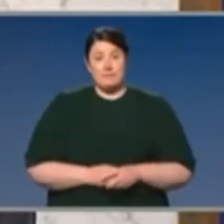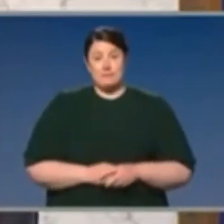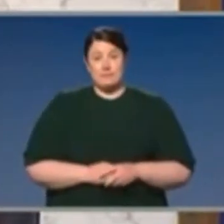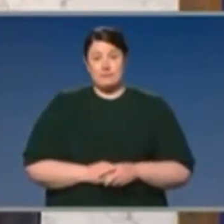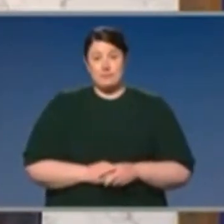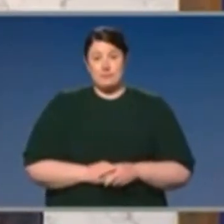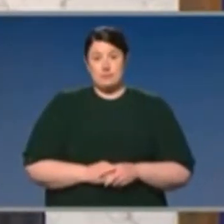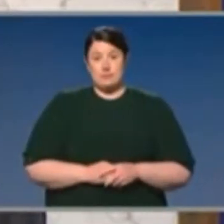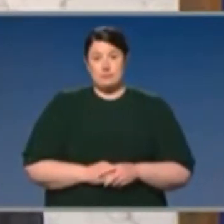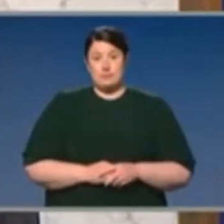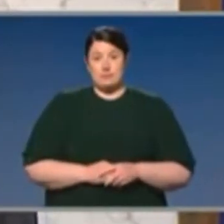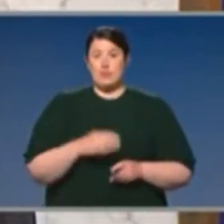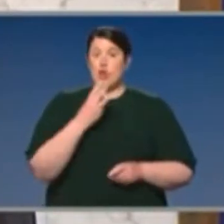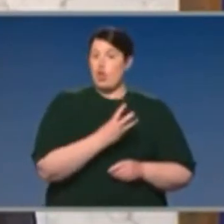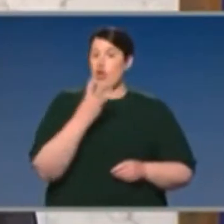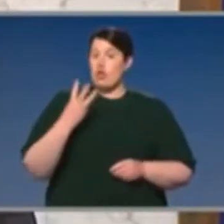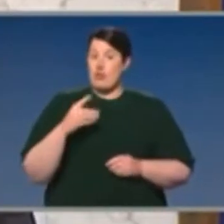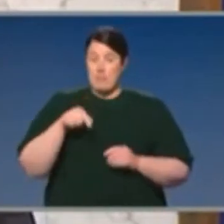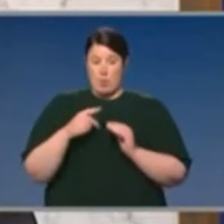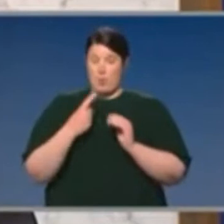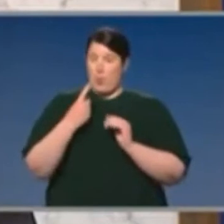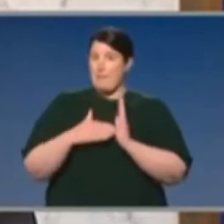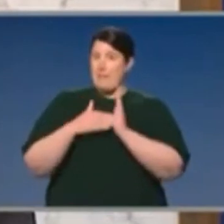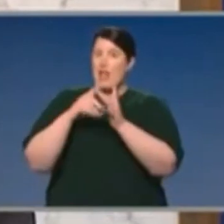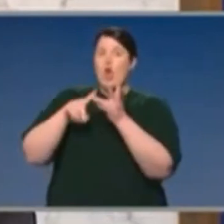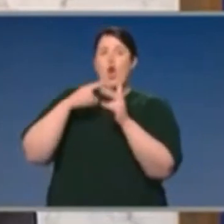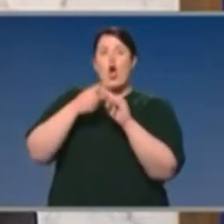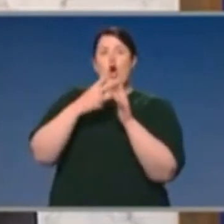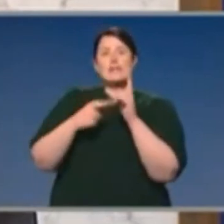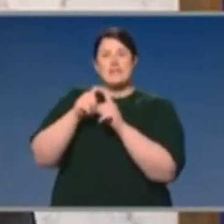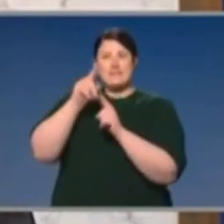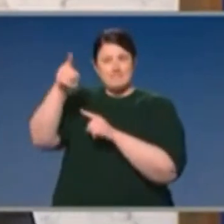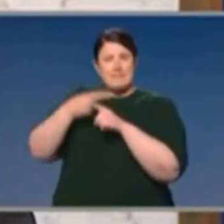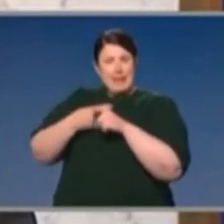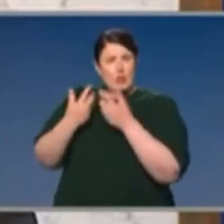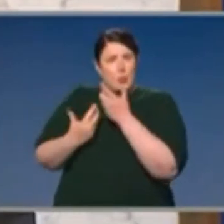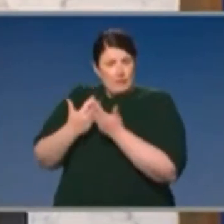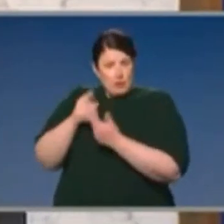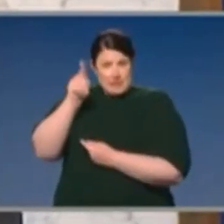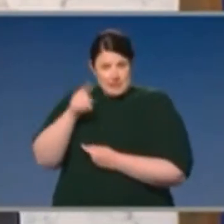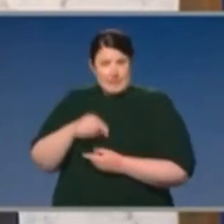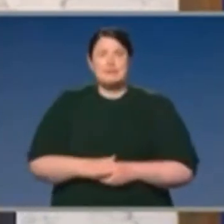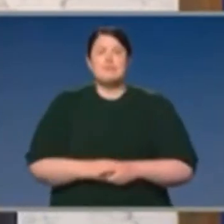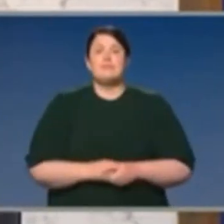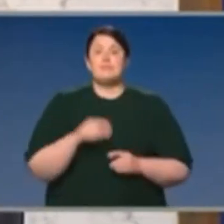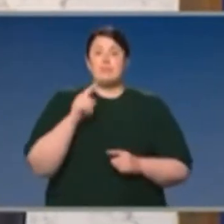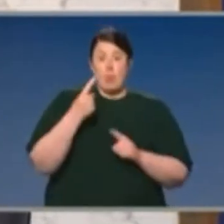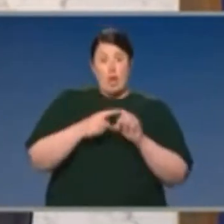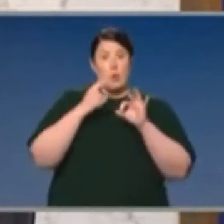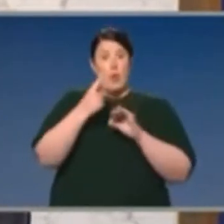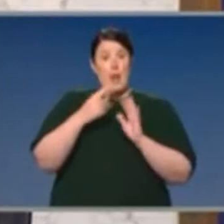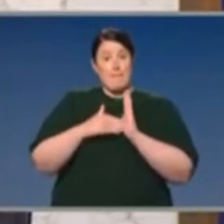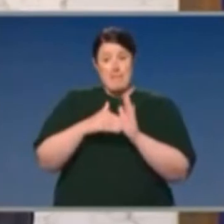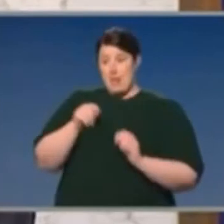million vaccine doses through the AstraZeneca Oxford vaccine and 51 million doses through the University of